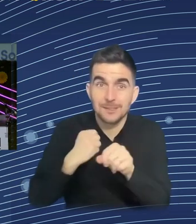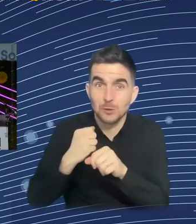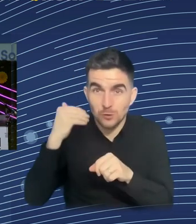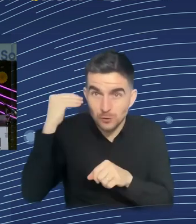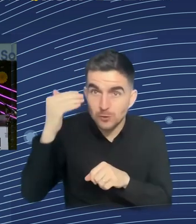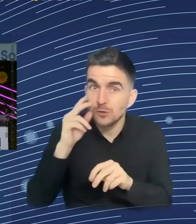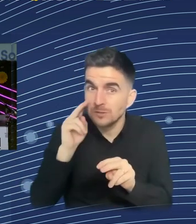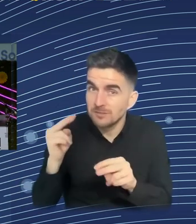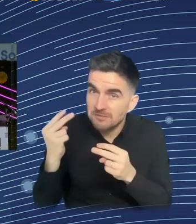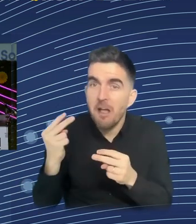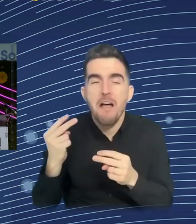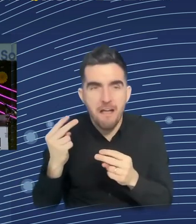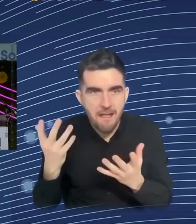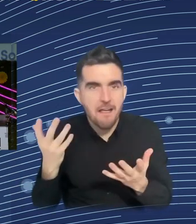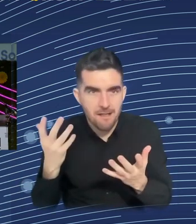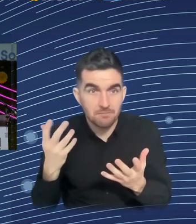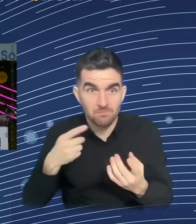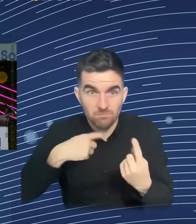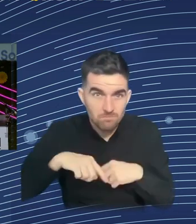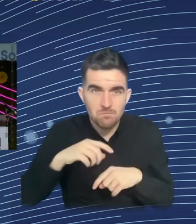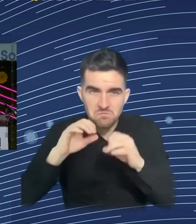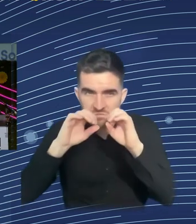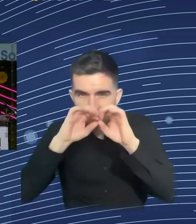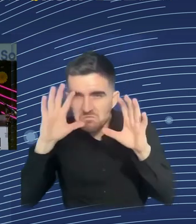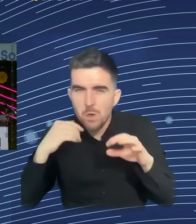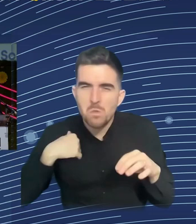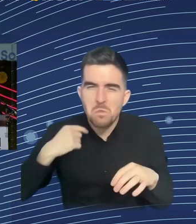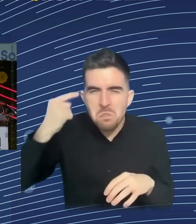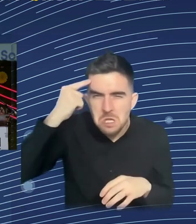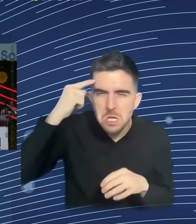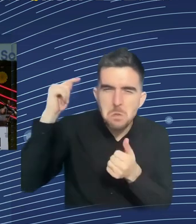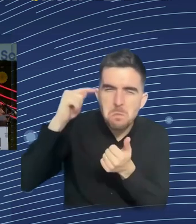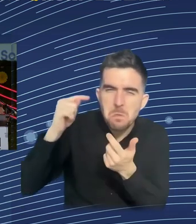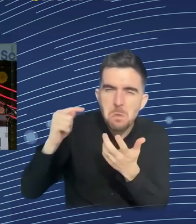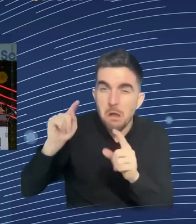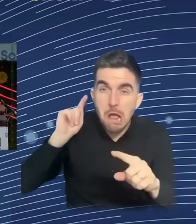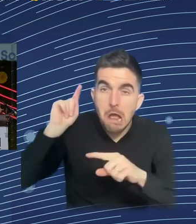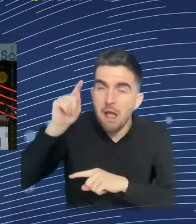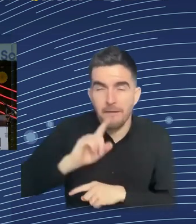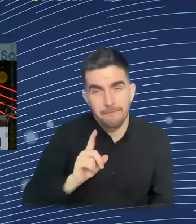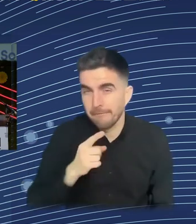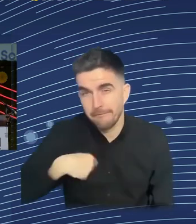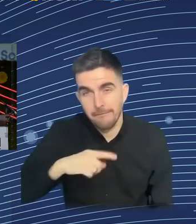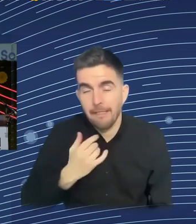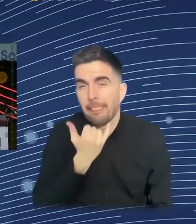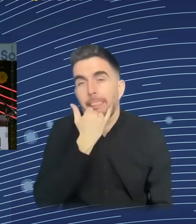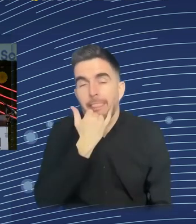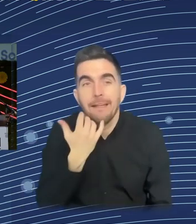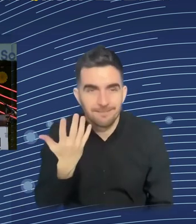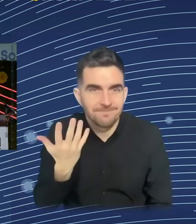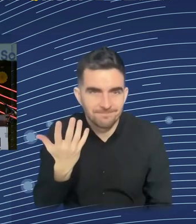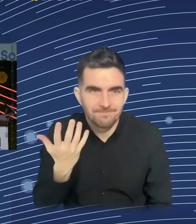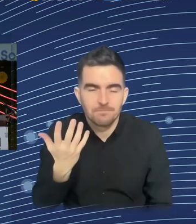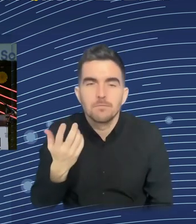What we should know, though, now is that there will be enough demand from wealthy